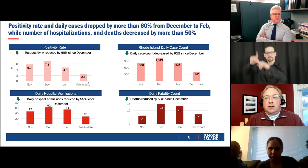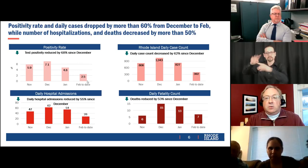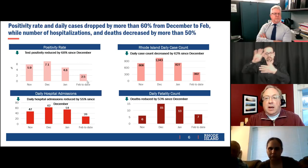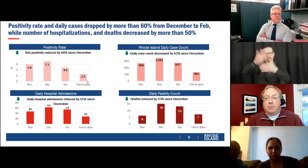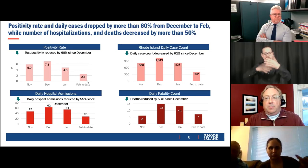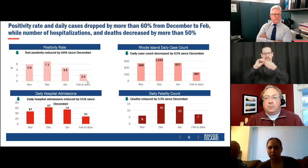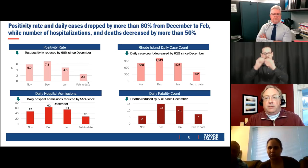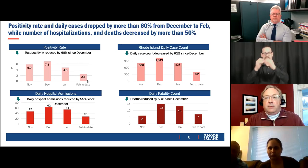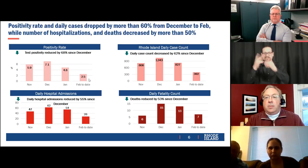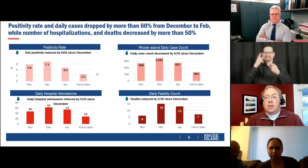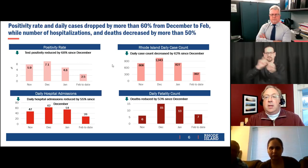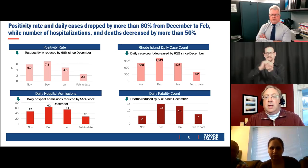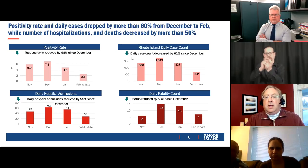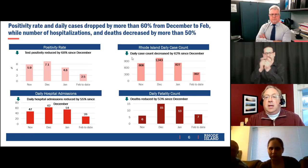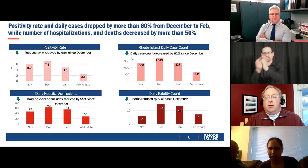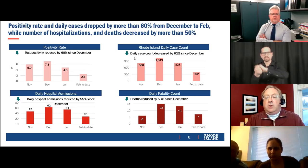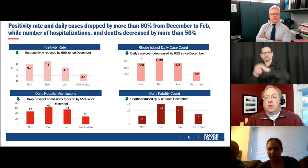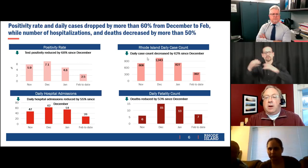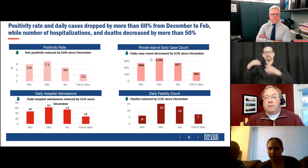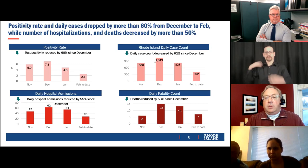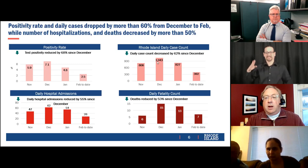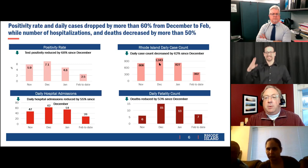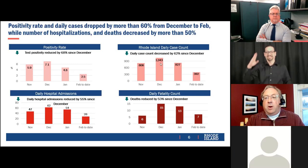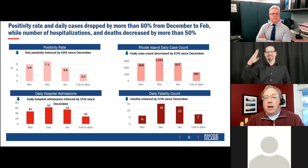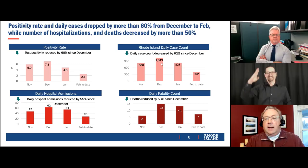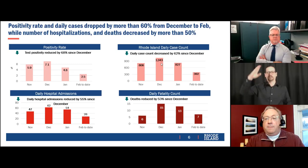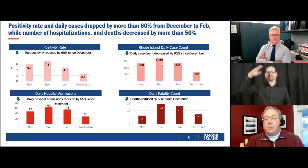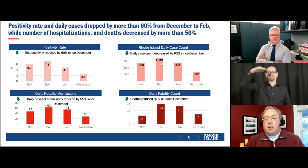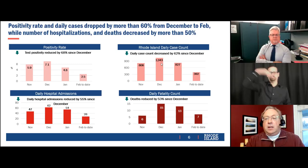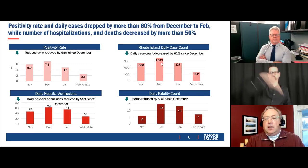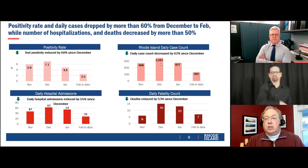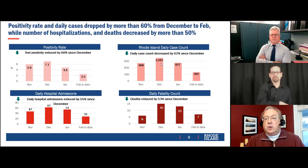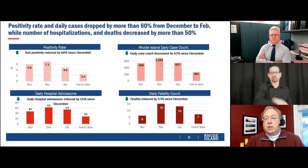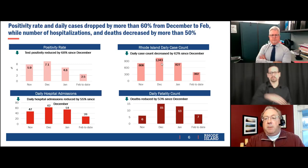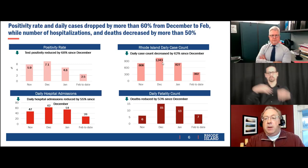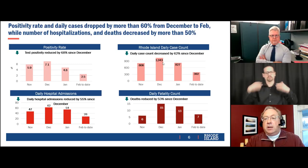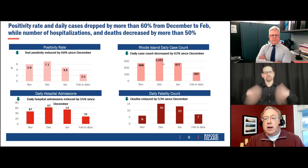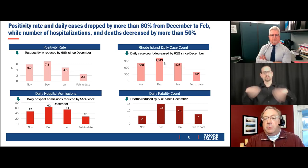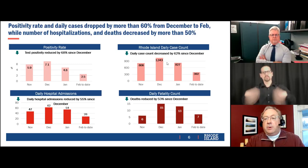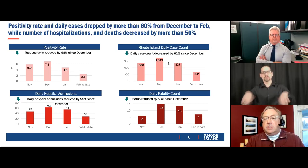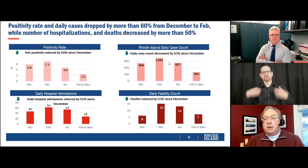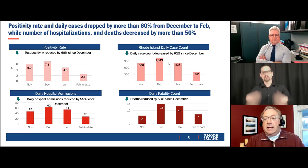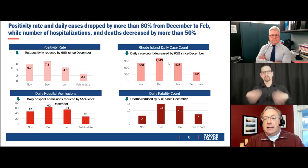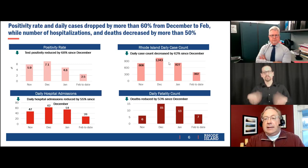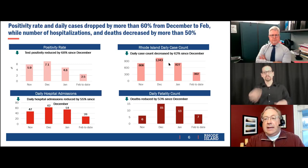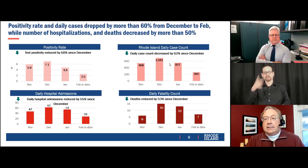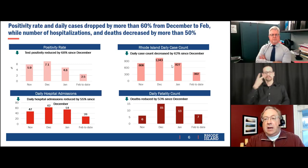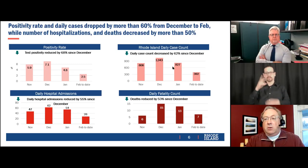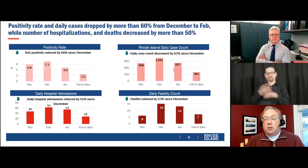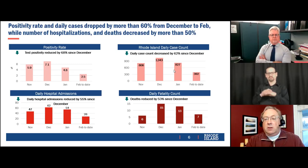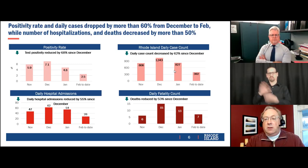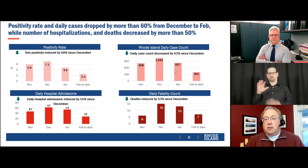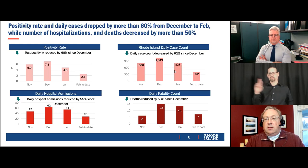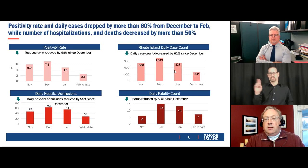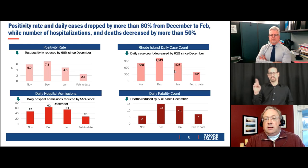a significant drop. If you look at the graph to the upper right, it shows you how big a drop there is in our daily case